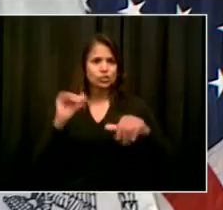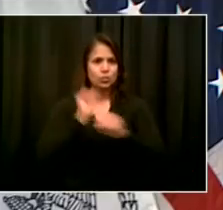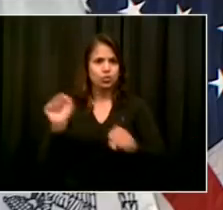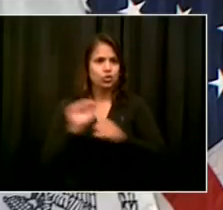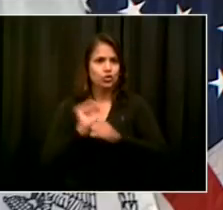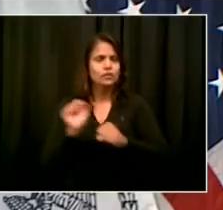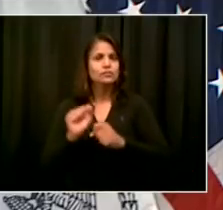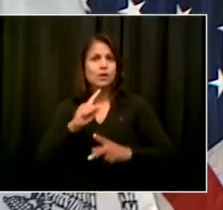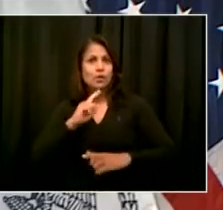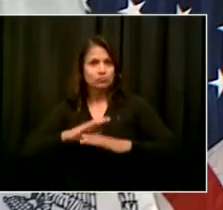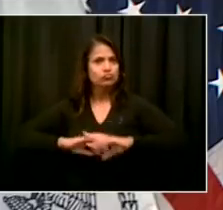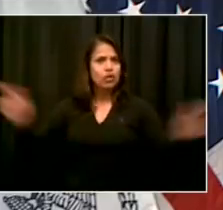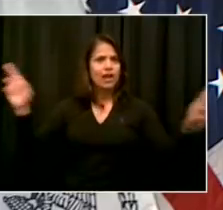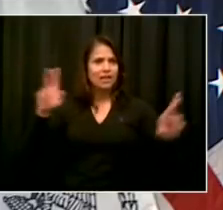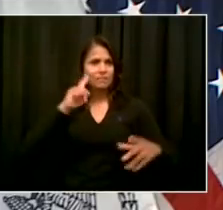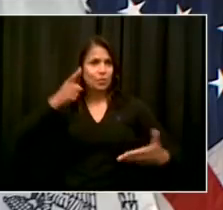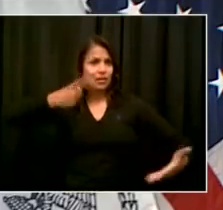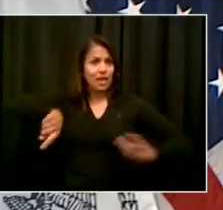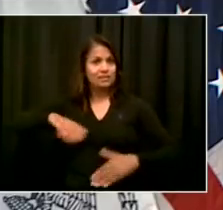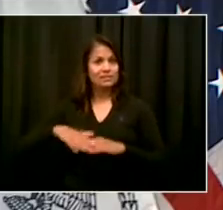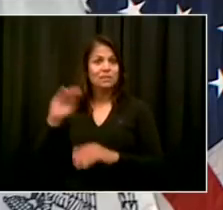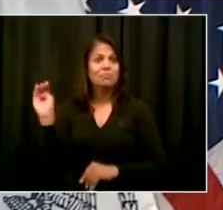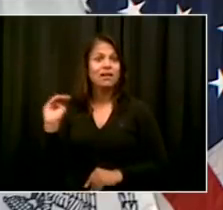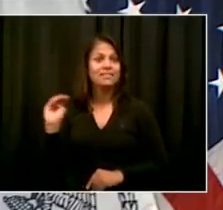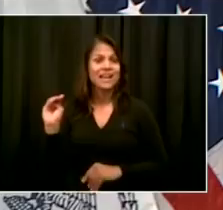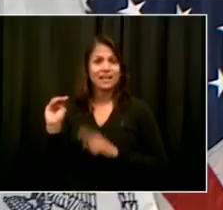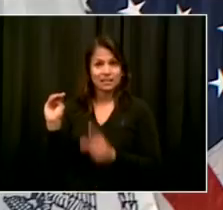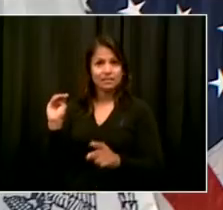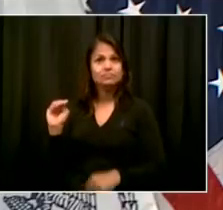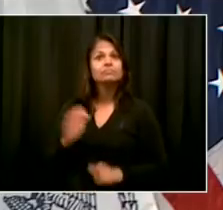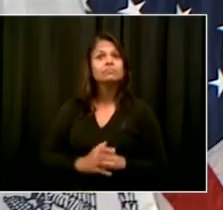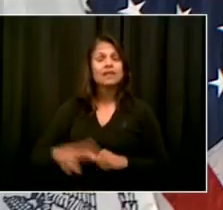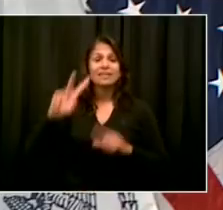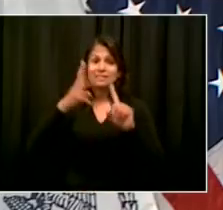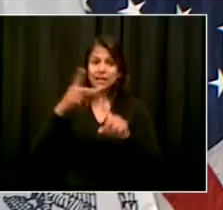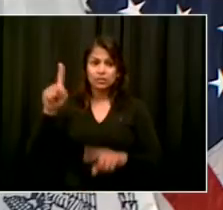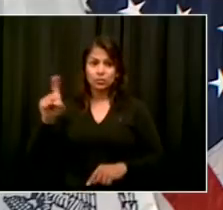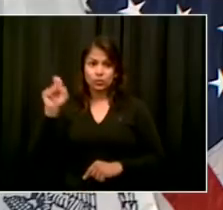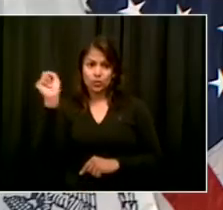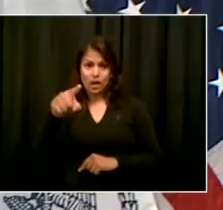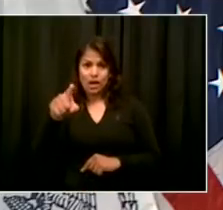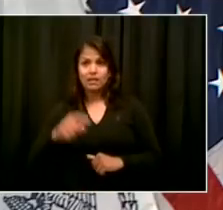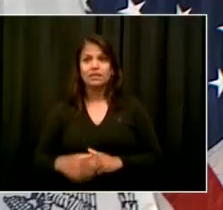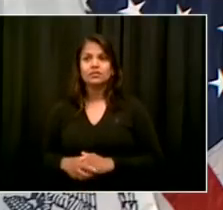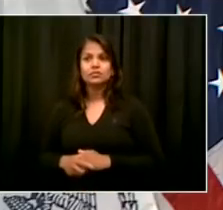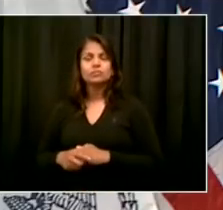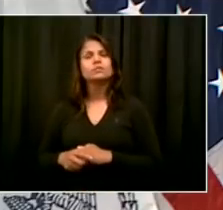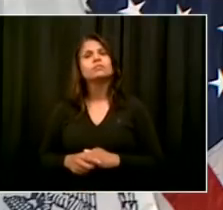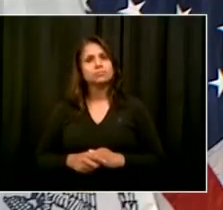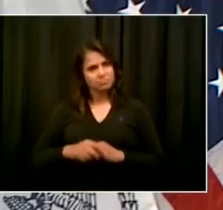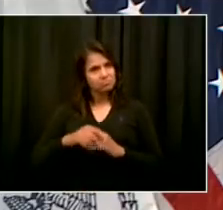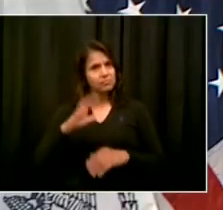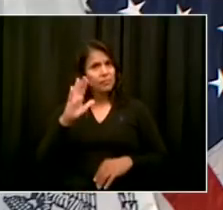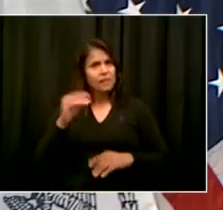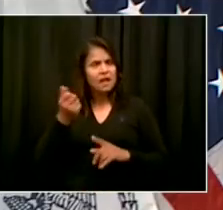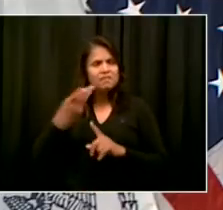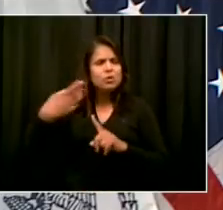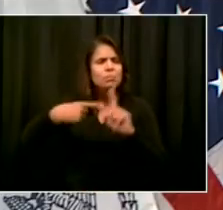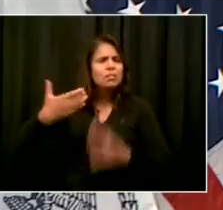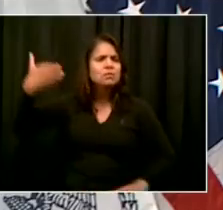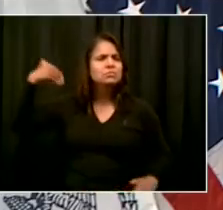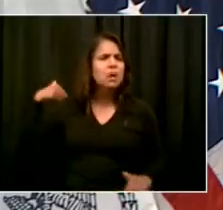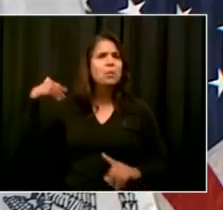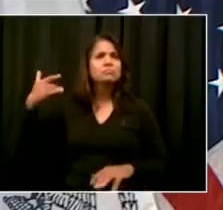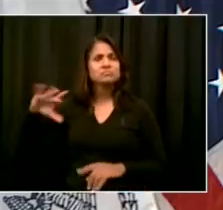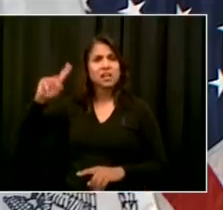As you'll recall, a few months ago, the governor was making it clear he was in charge, not you, of decisions about whether to open or